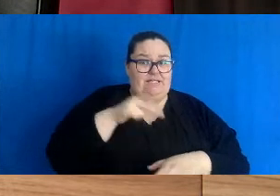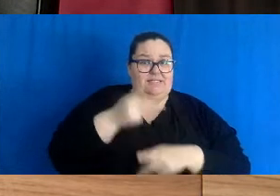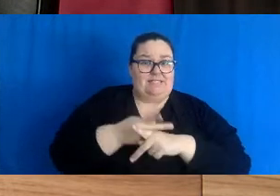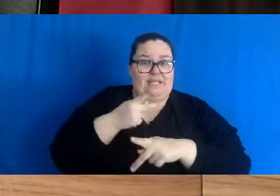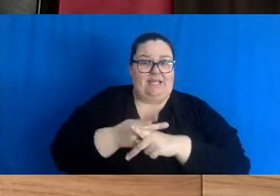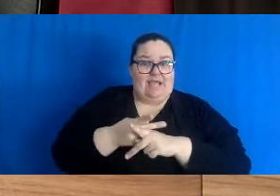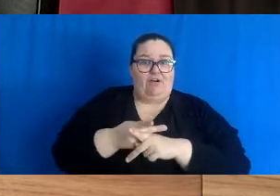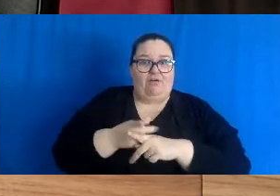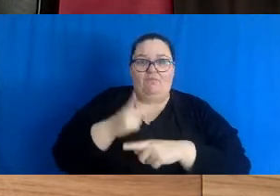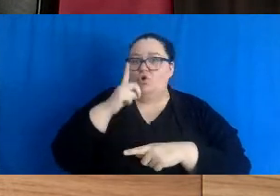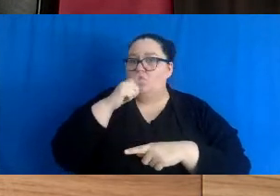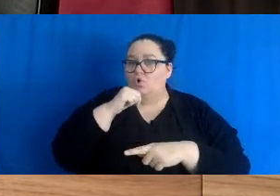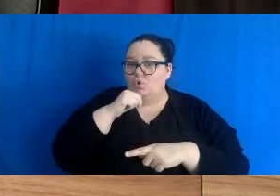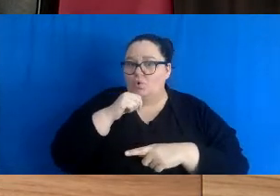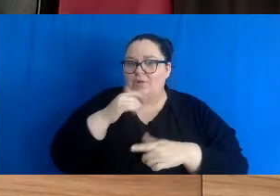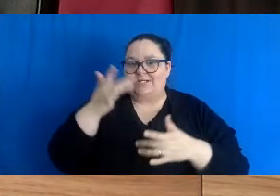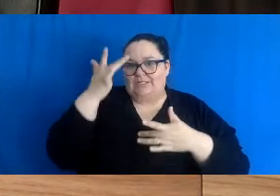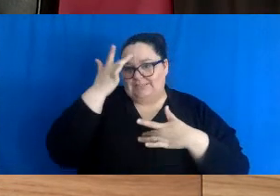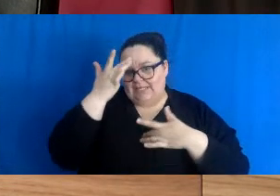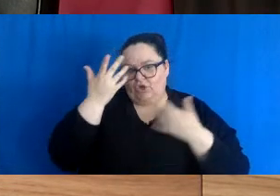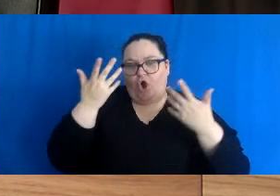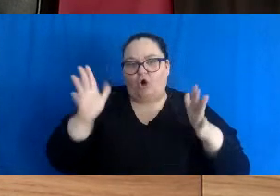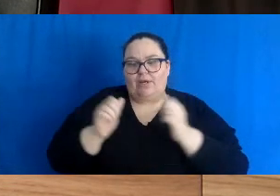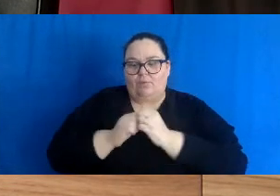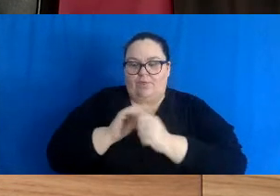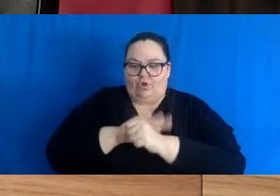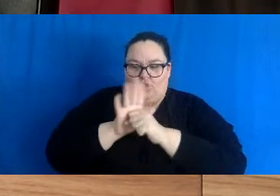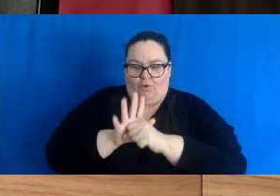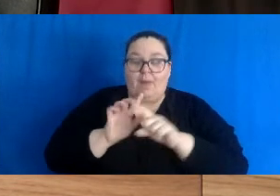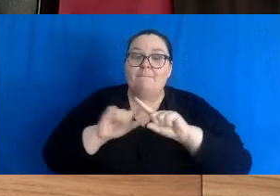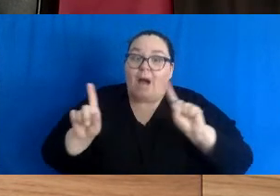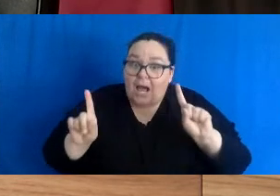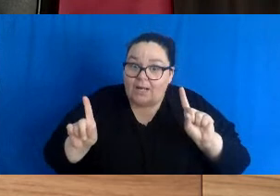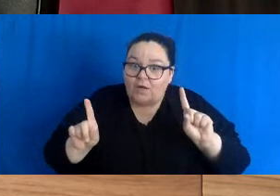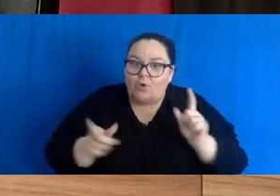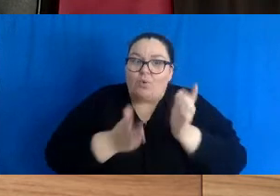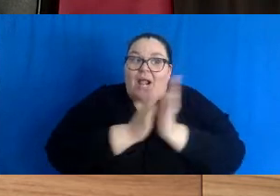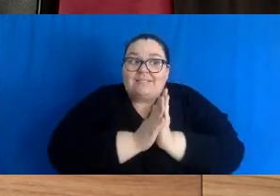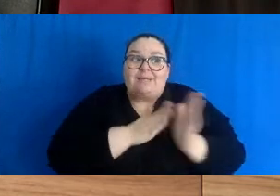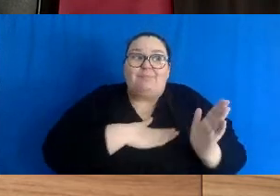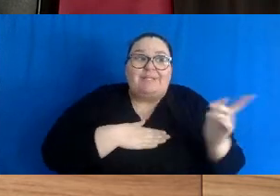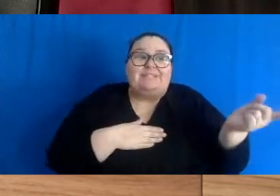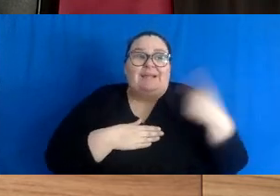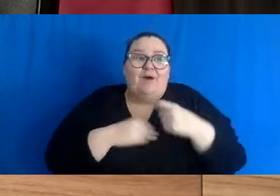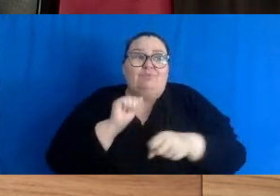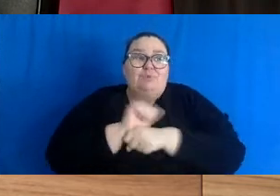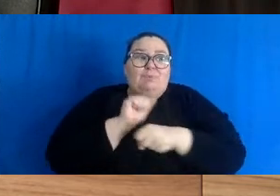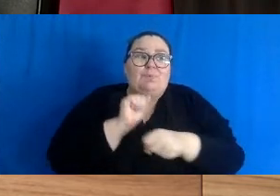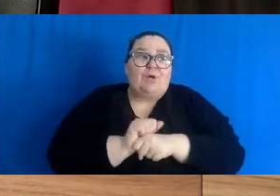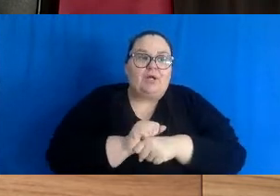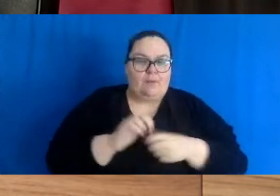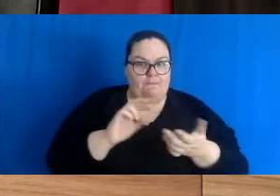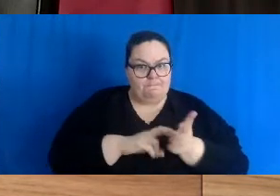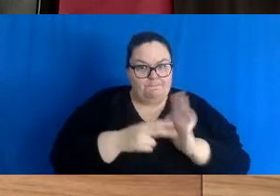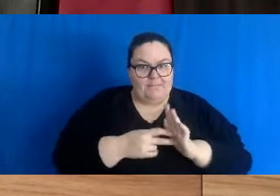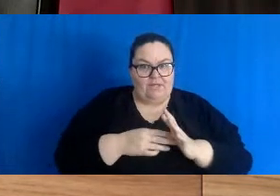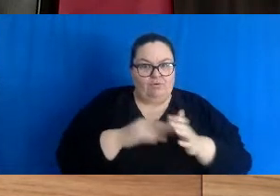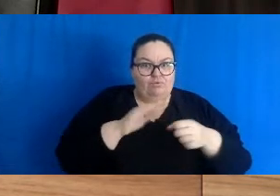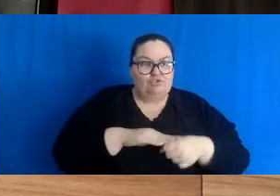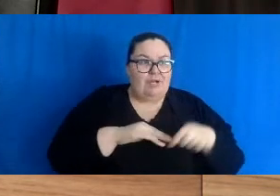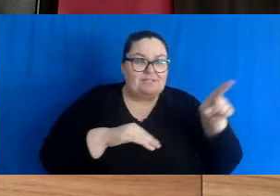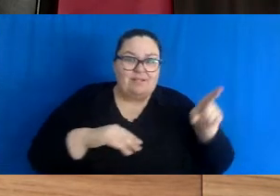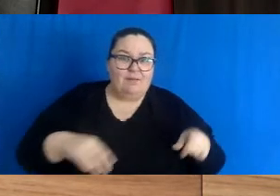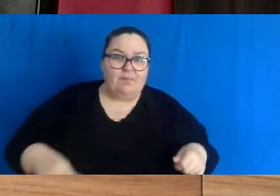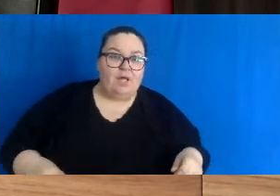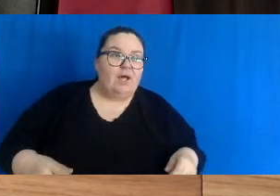Now they look after people that already have COVID infections, but we are adding to the stresses of our staff by asking them to step up. And